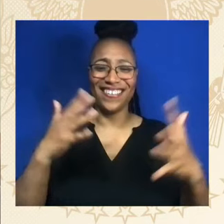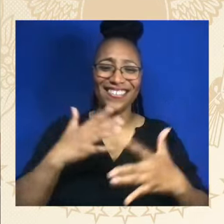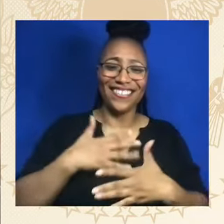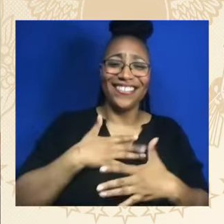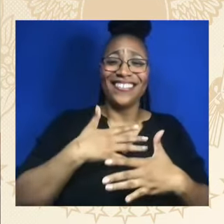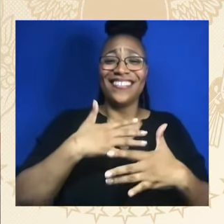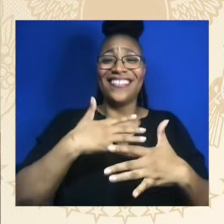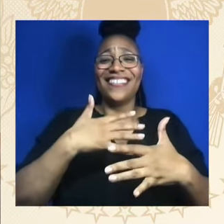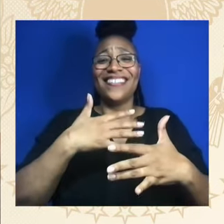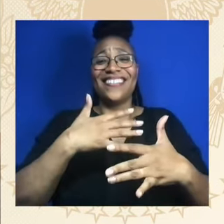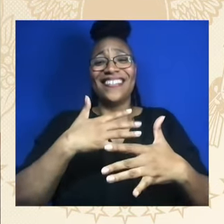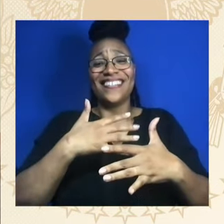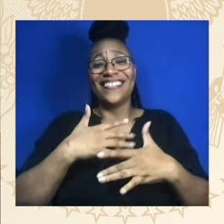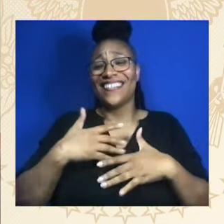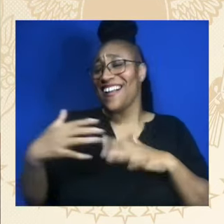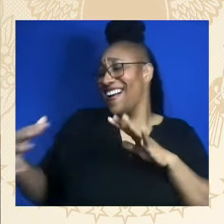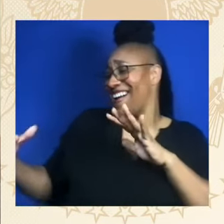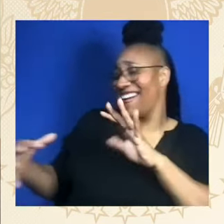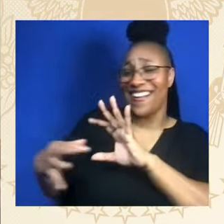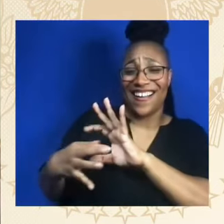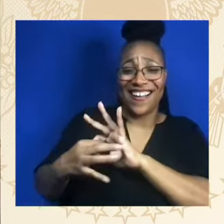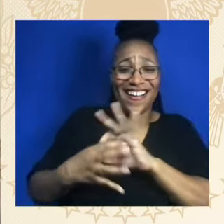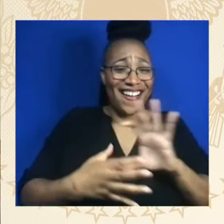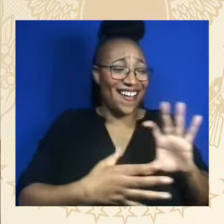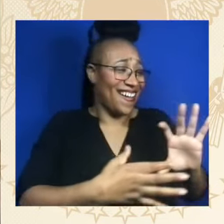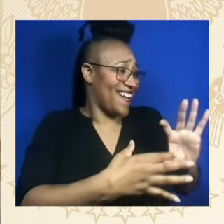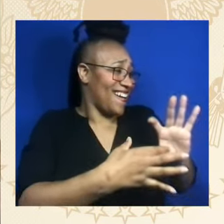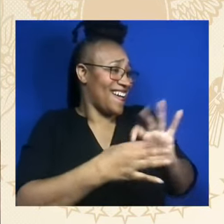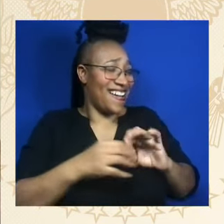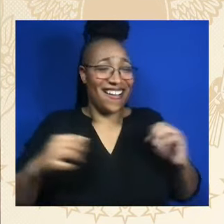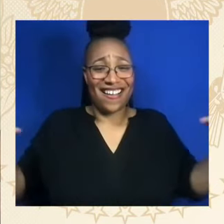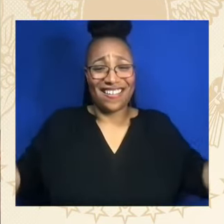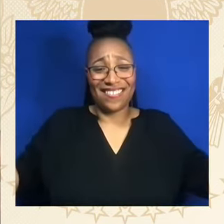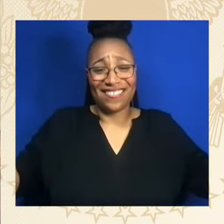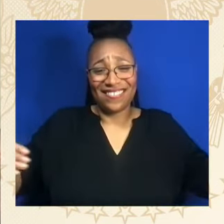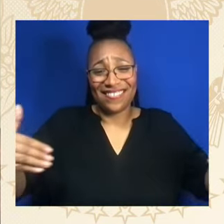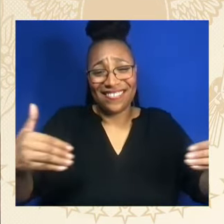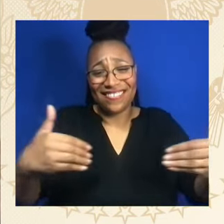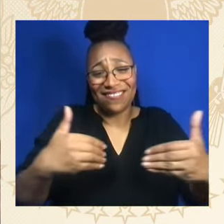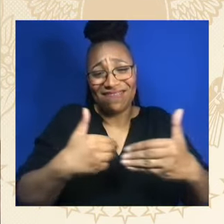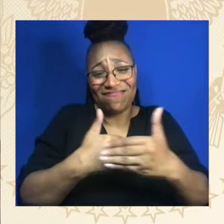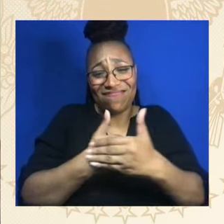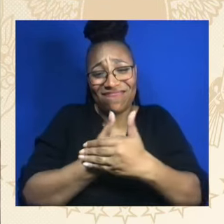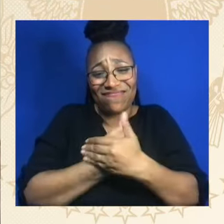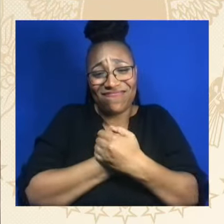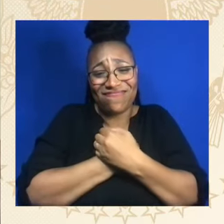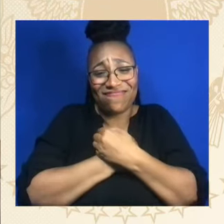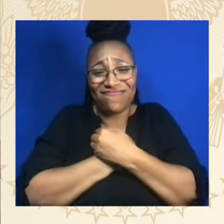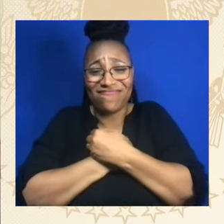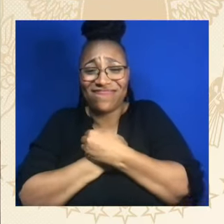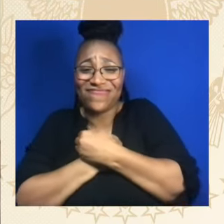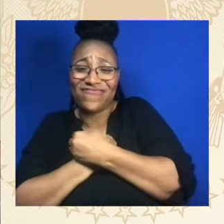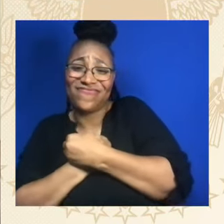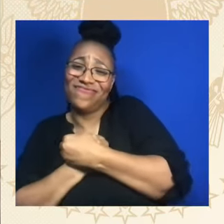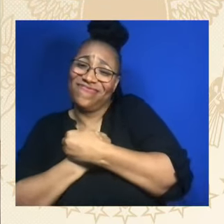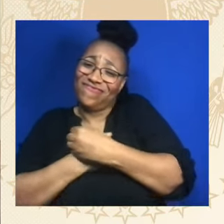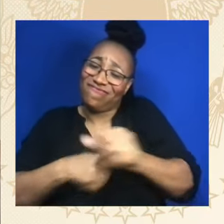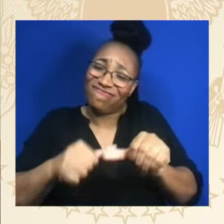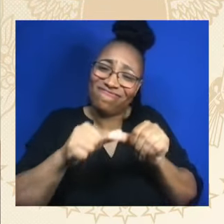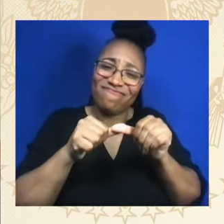God of our weary years